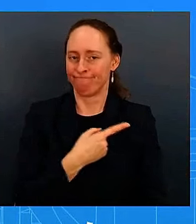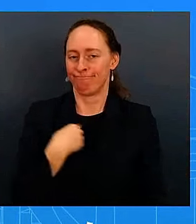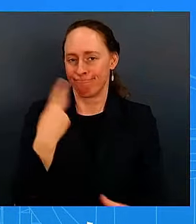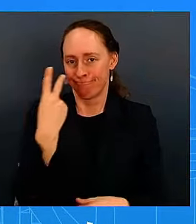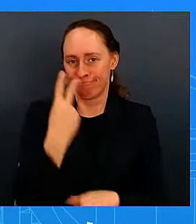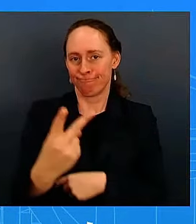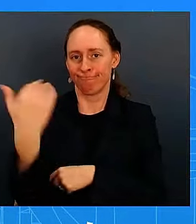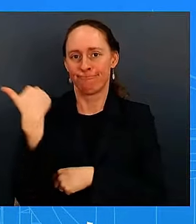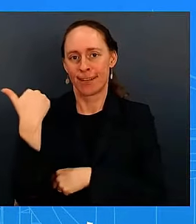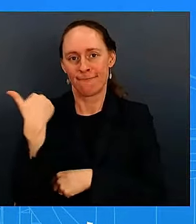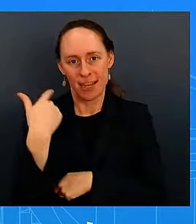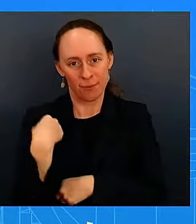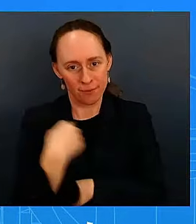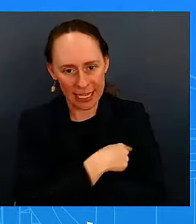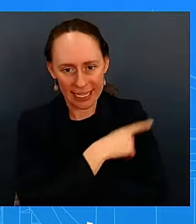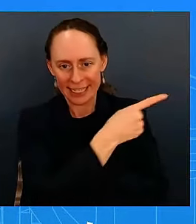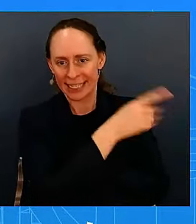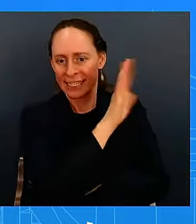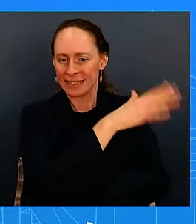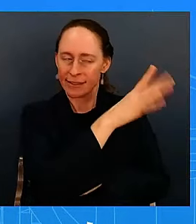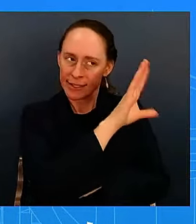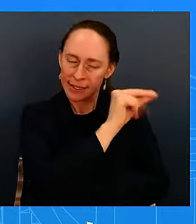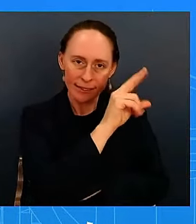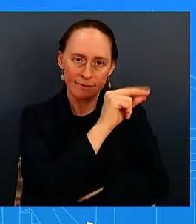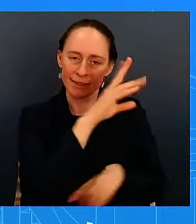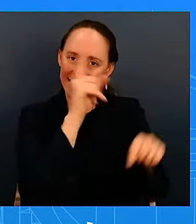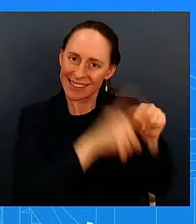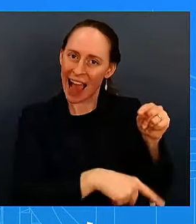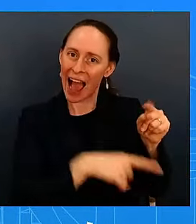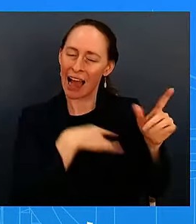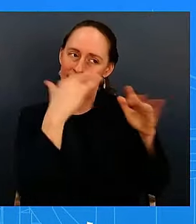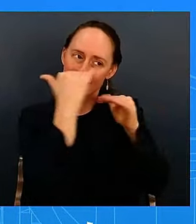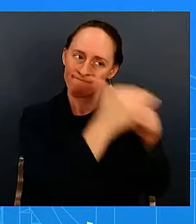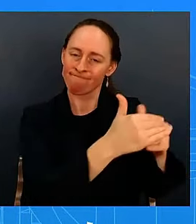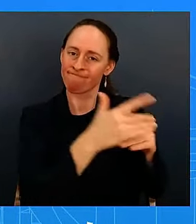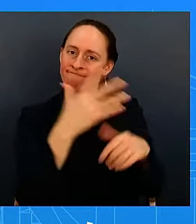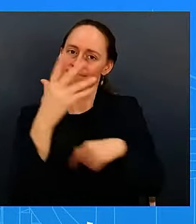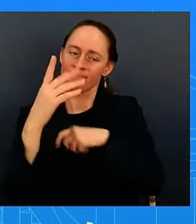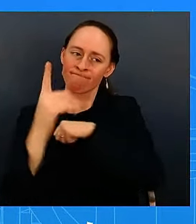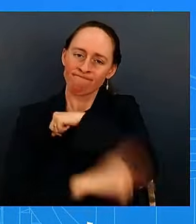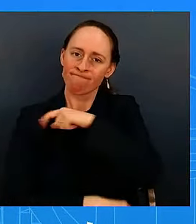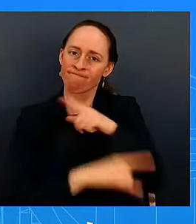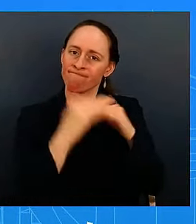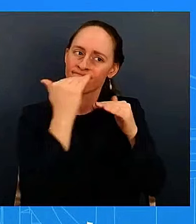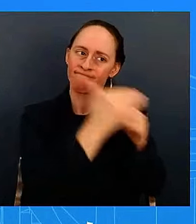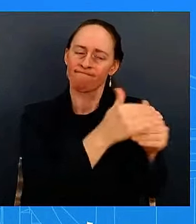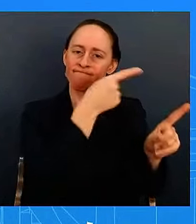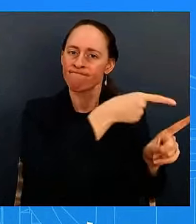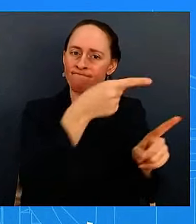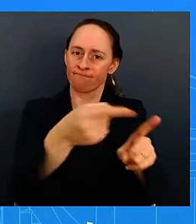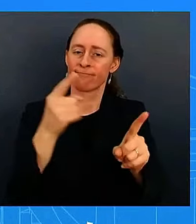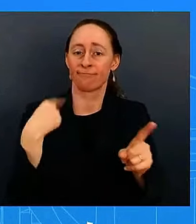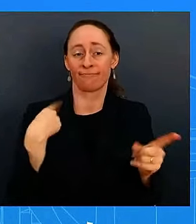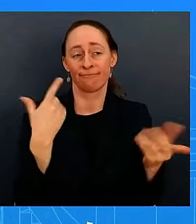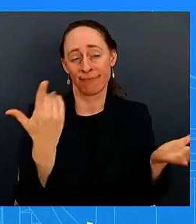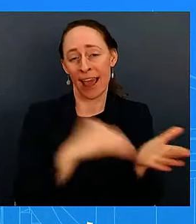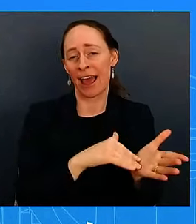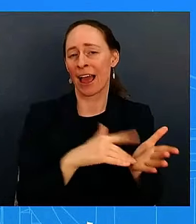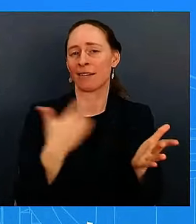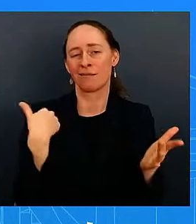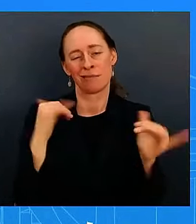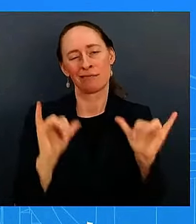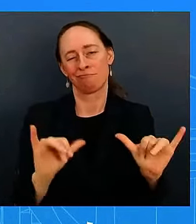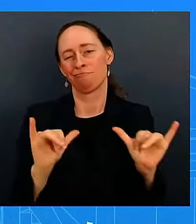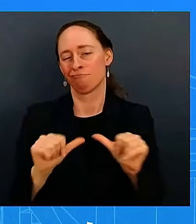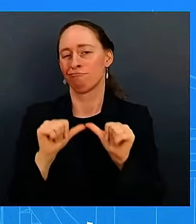who teach to who seek to undermine confidence uh in our democracy and we will continue to do so and so that has been something that we've said from